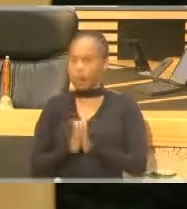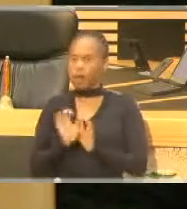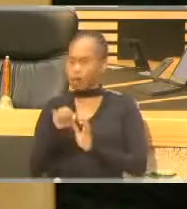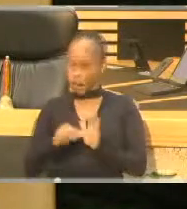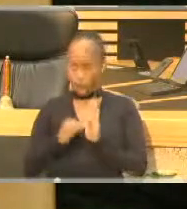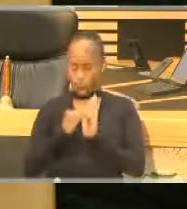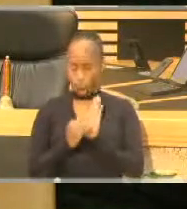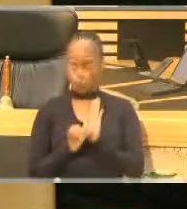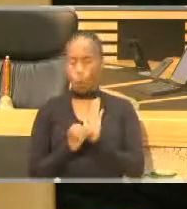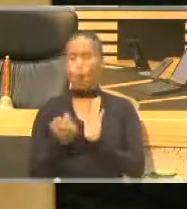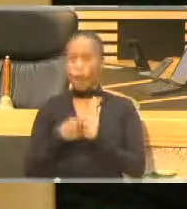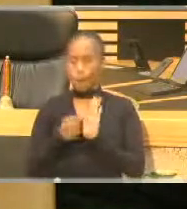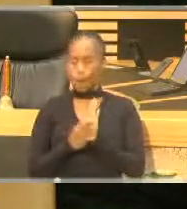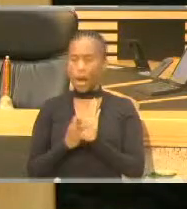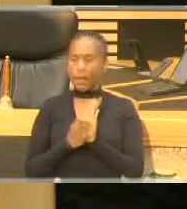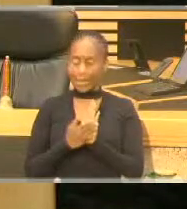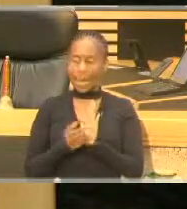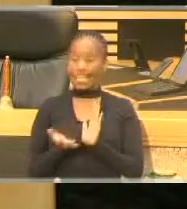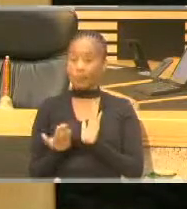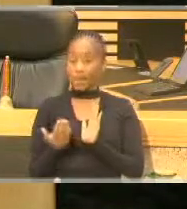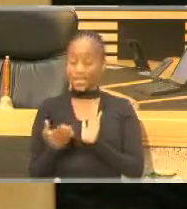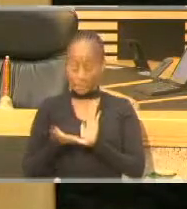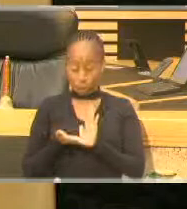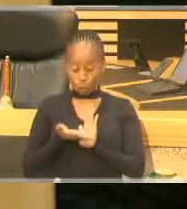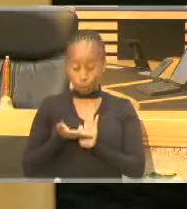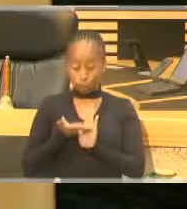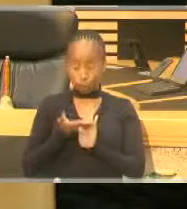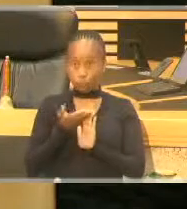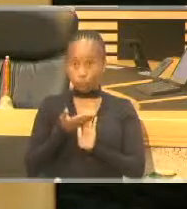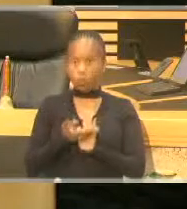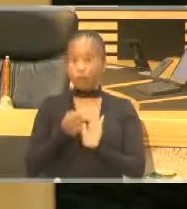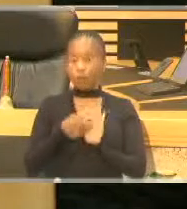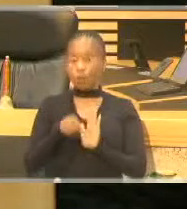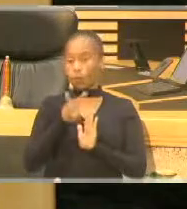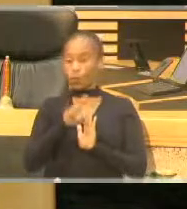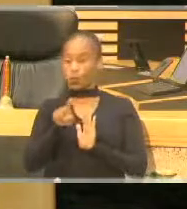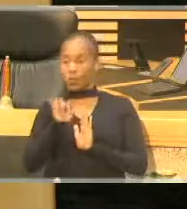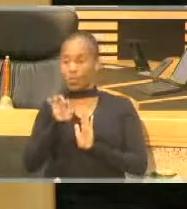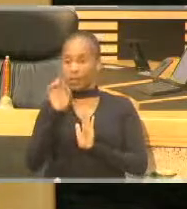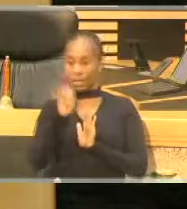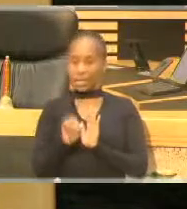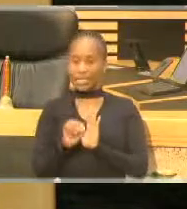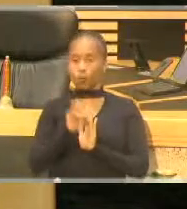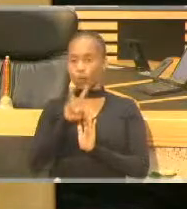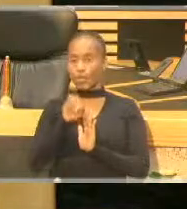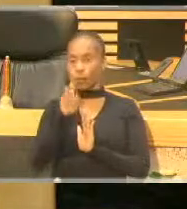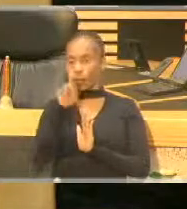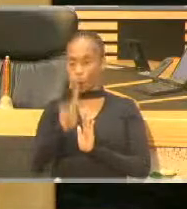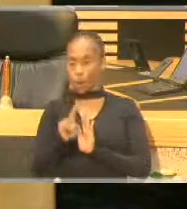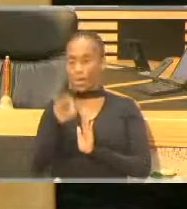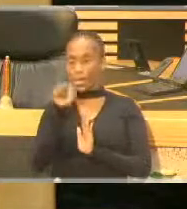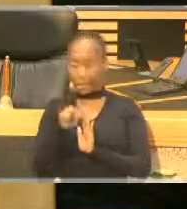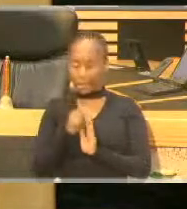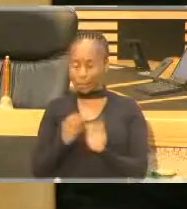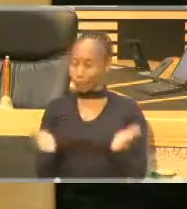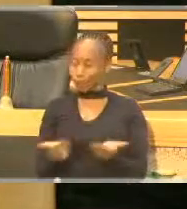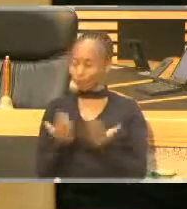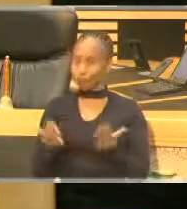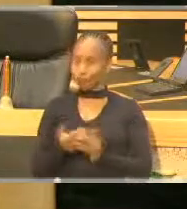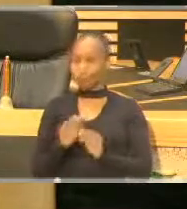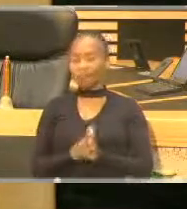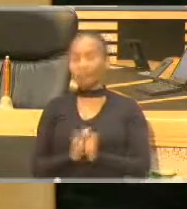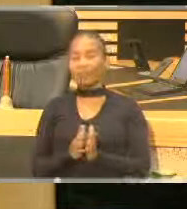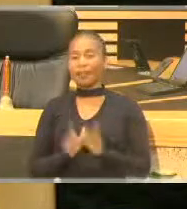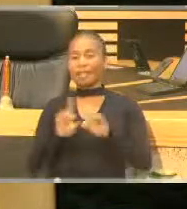are estimated to range between 2% to 3% for 2021, and that inspires the department to press ahead with